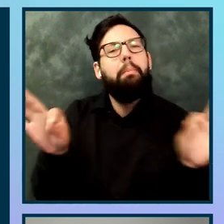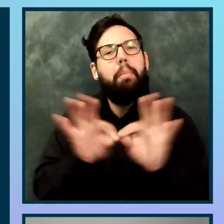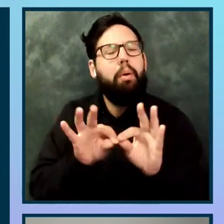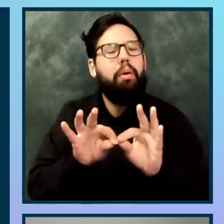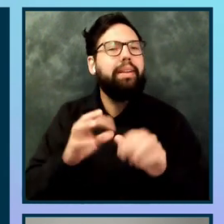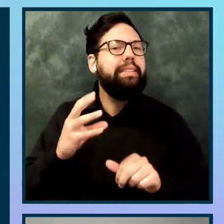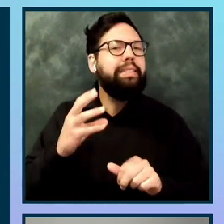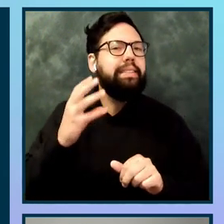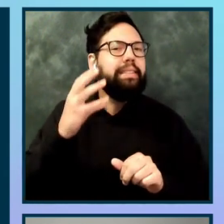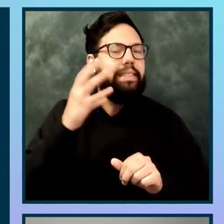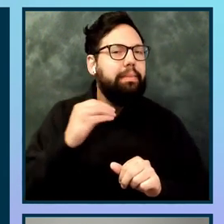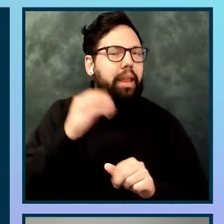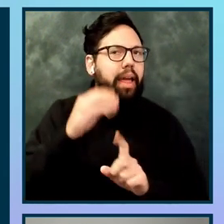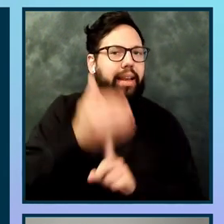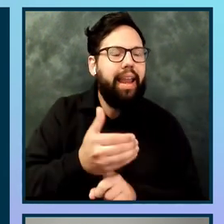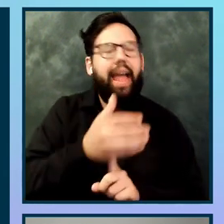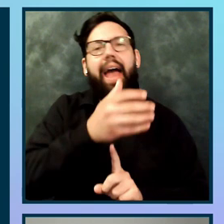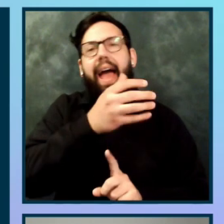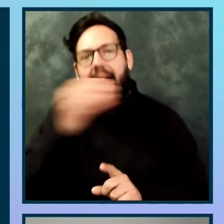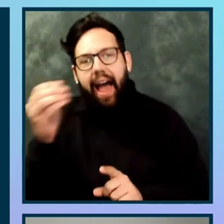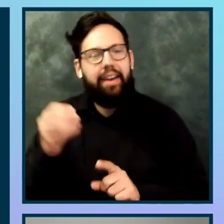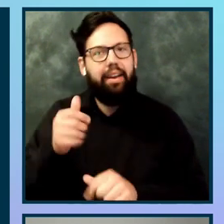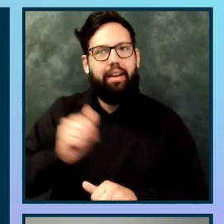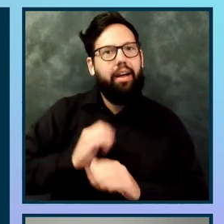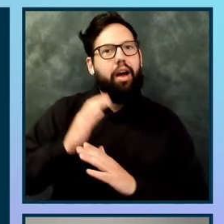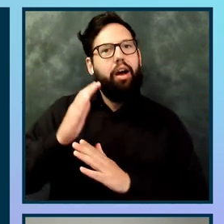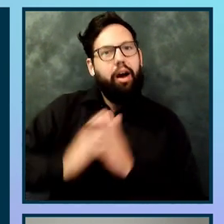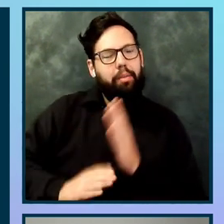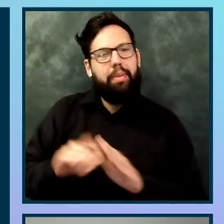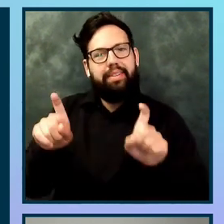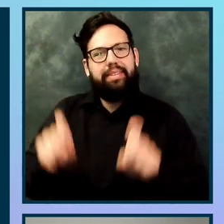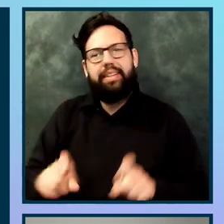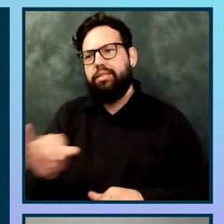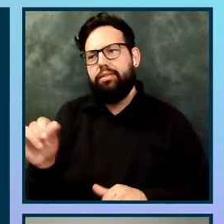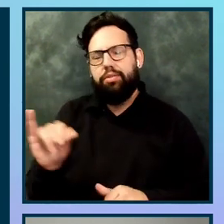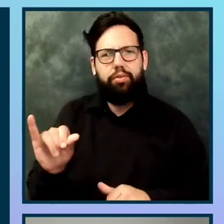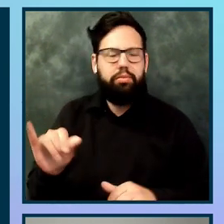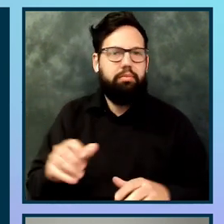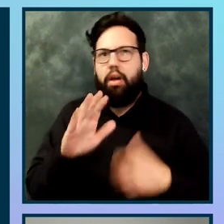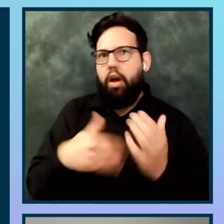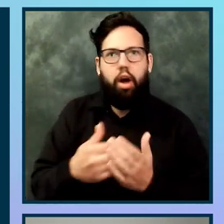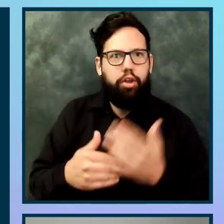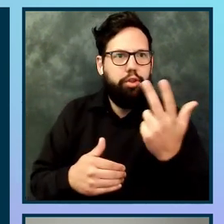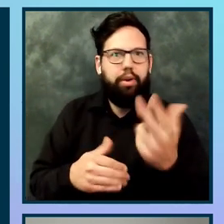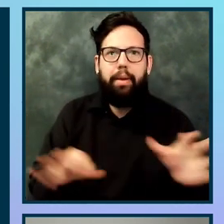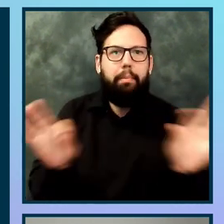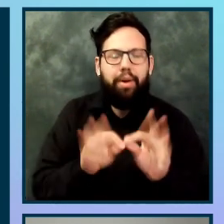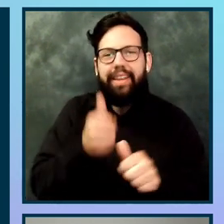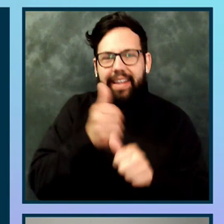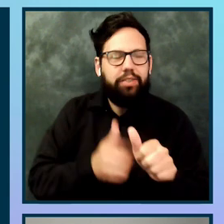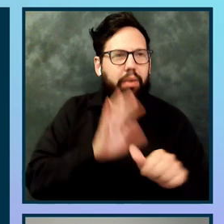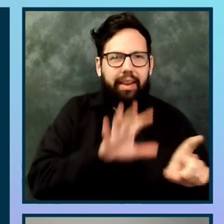They are equally important, and they will find very different accessibility issues